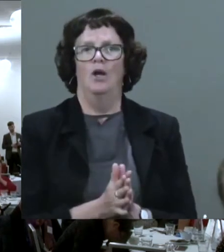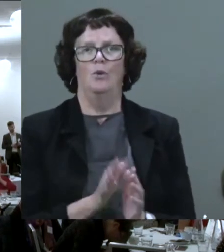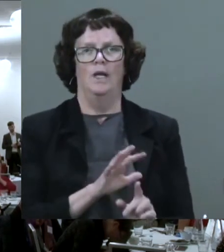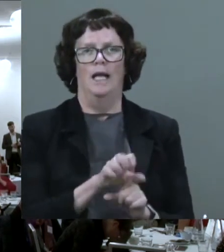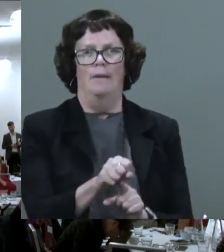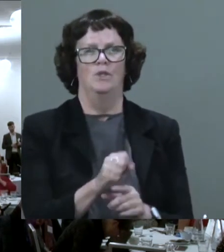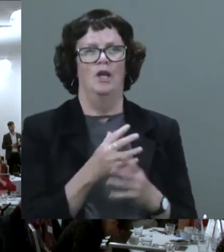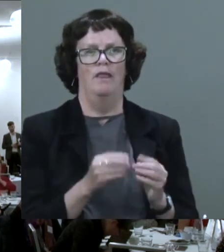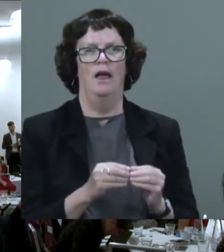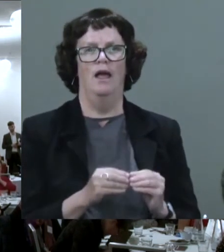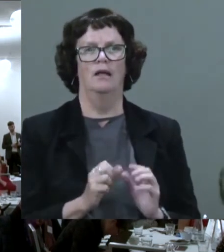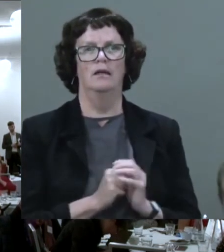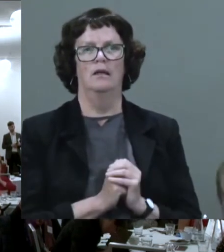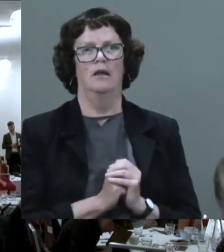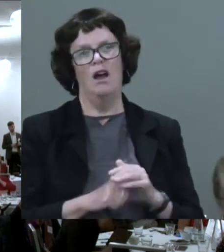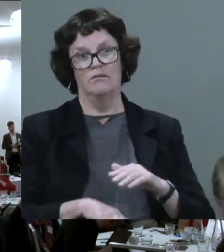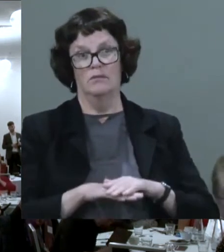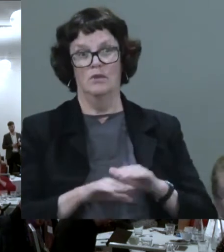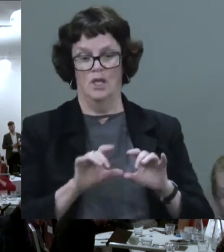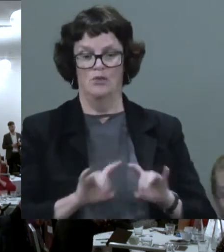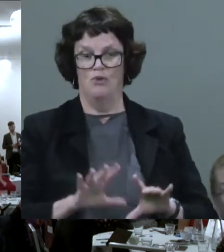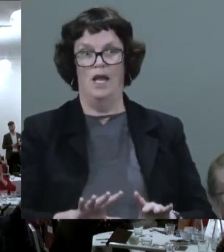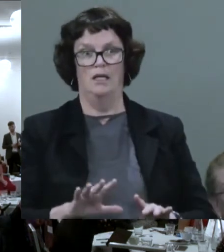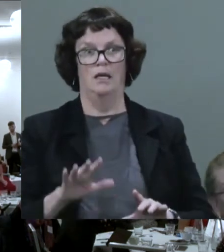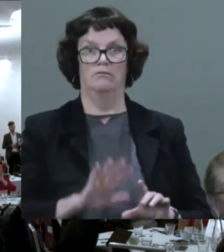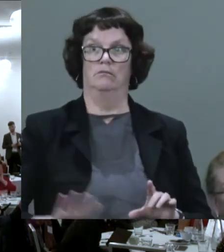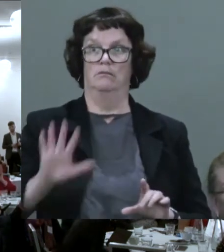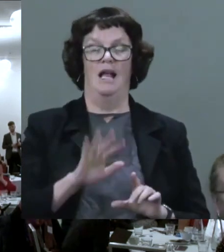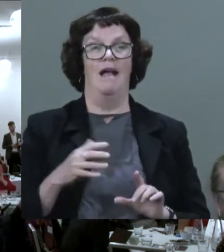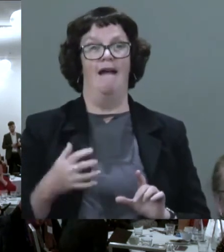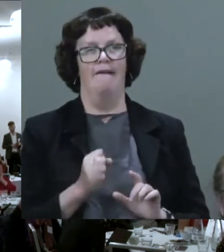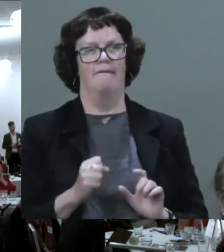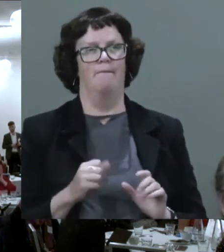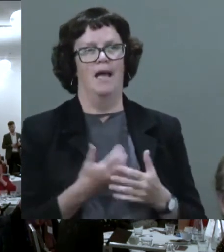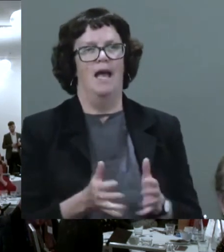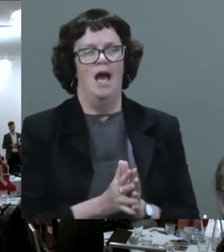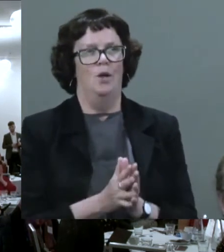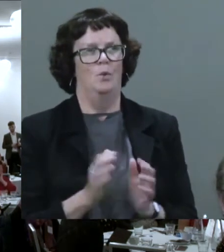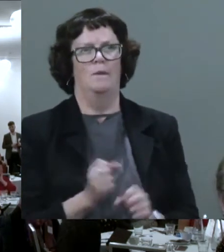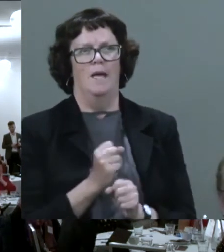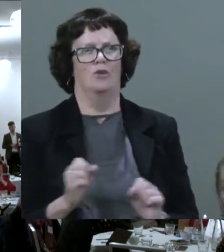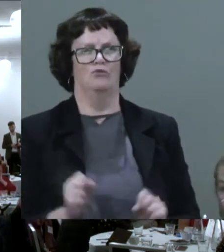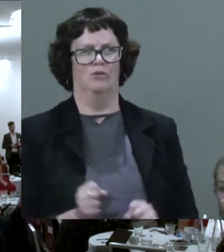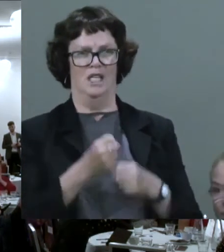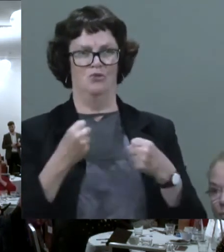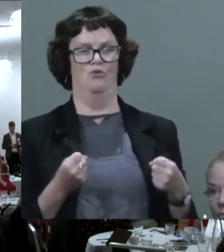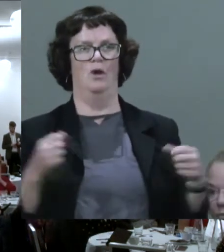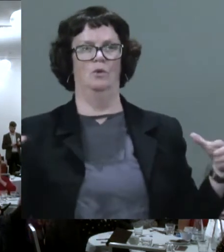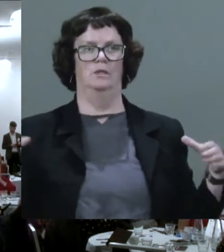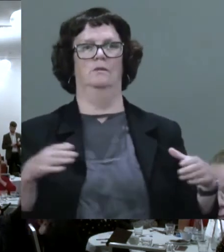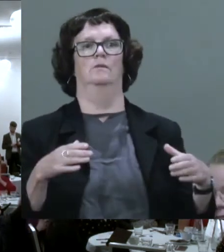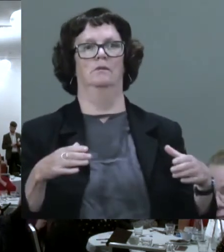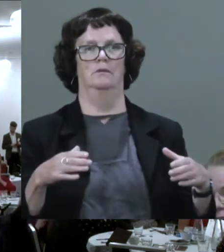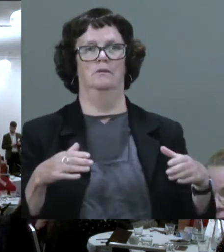across Australia, obviously, and we're all here as part of trying to do our bit? But how do we know what each